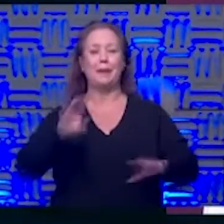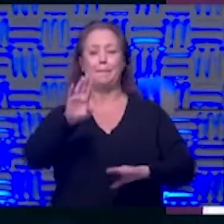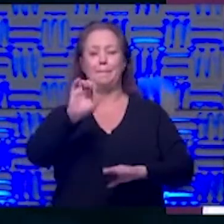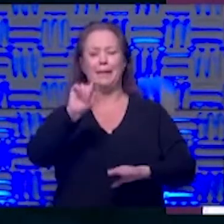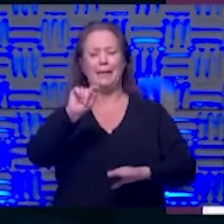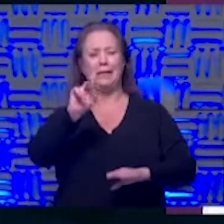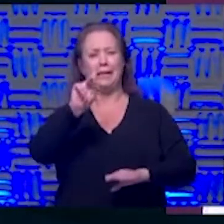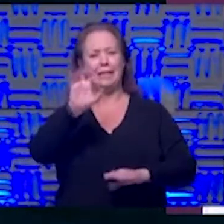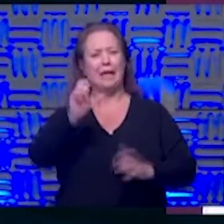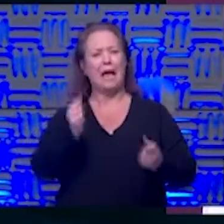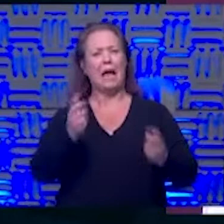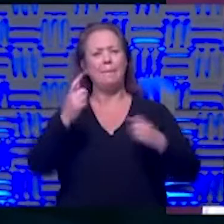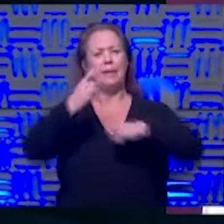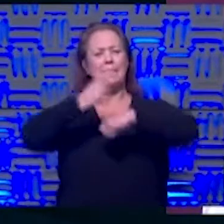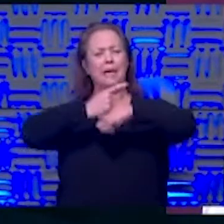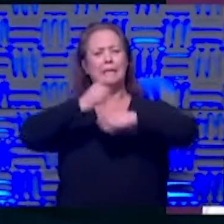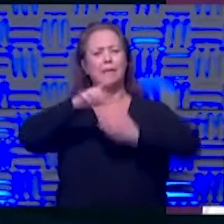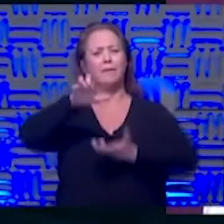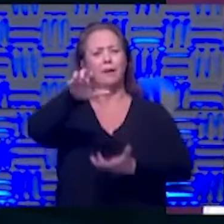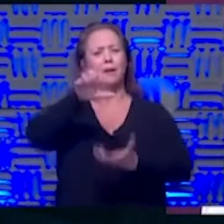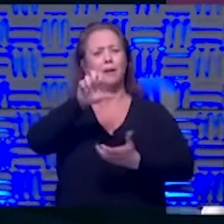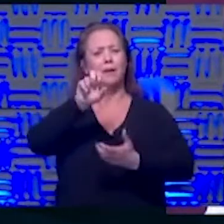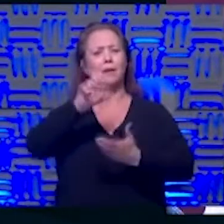how many days blood supply do we have now